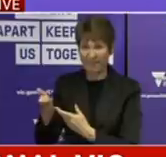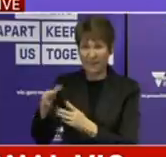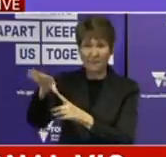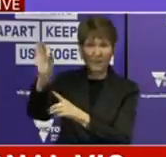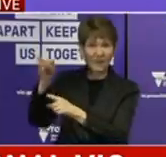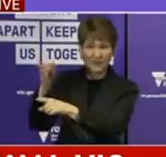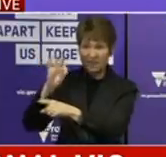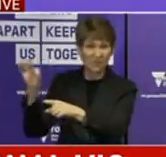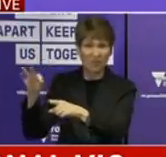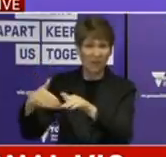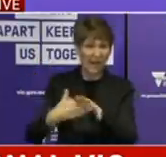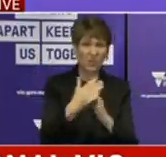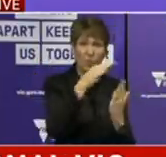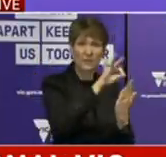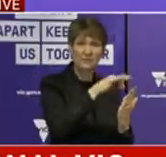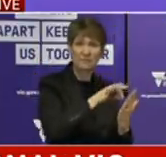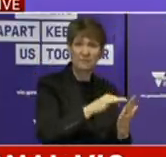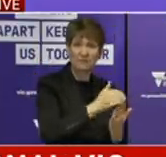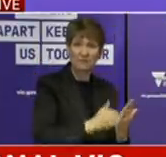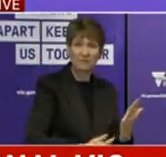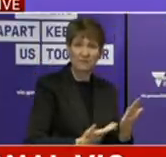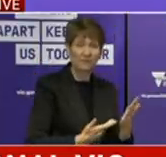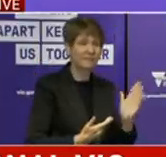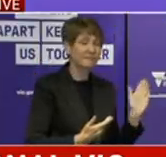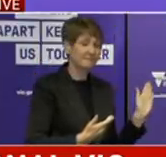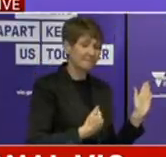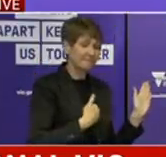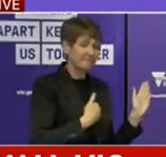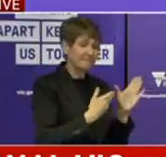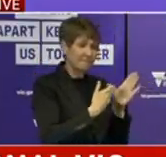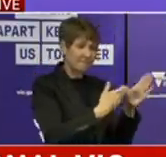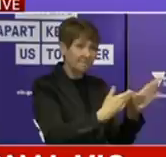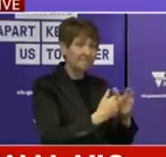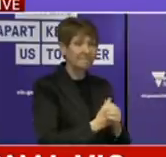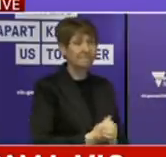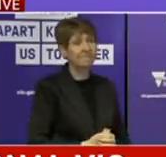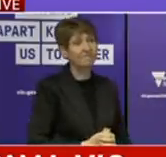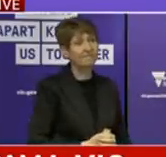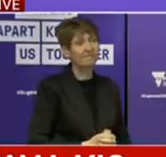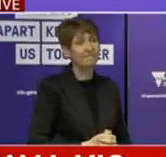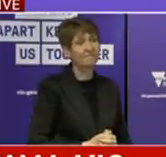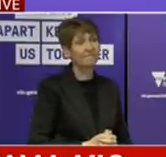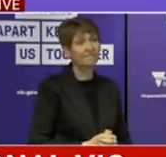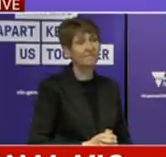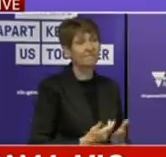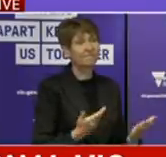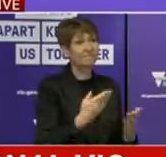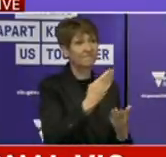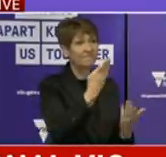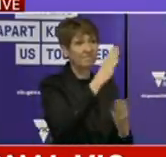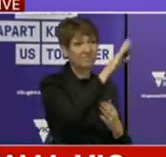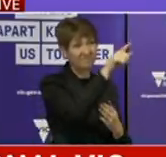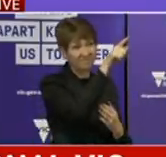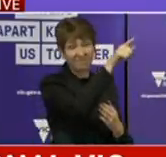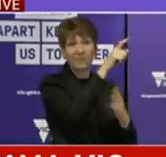not well placed to make judgements about processes that were adequate or otherwise, when it came to the letting of